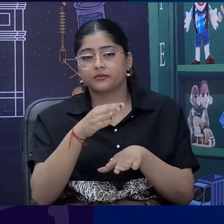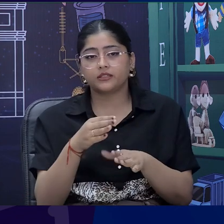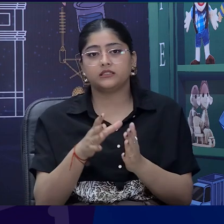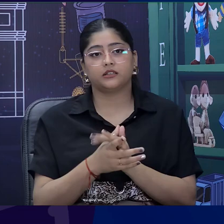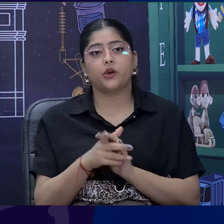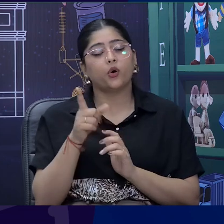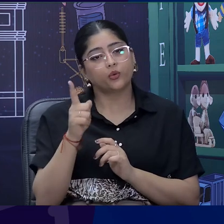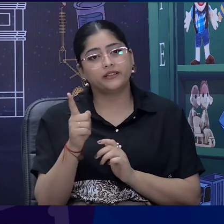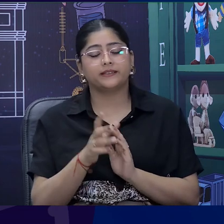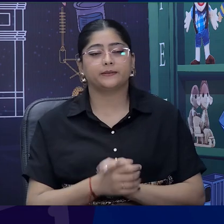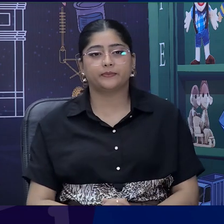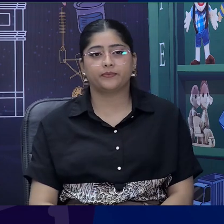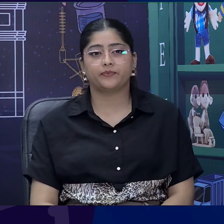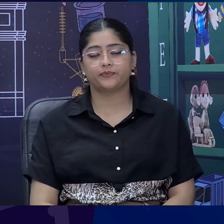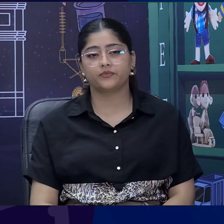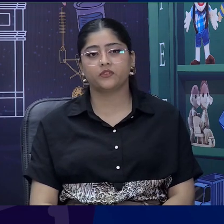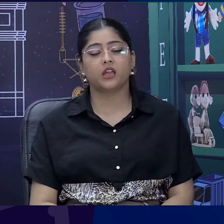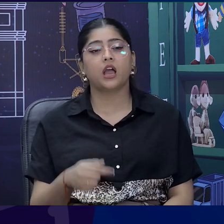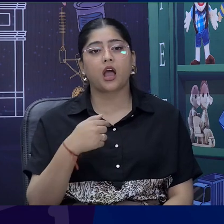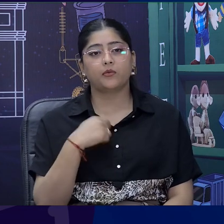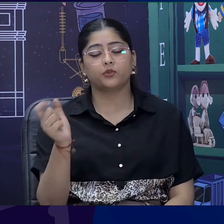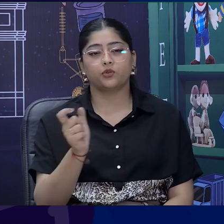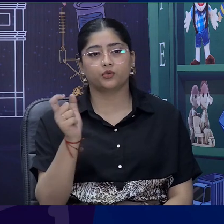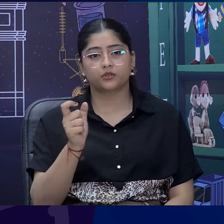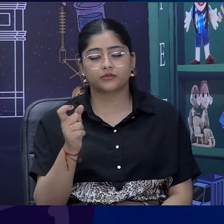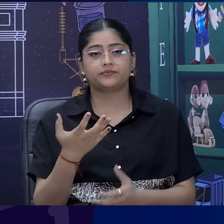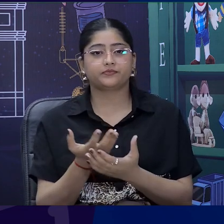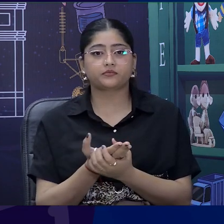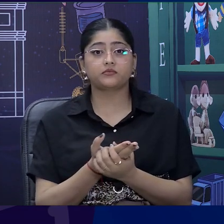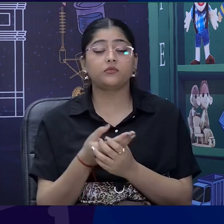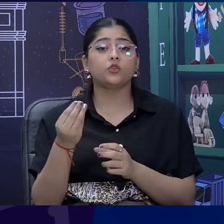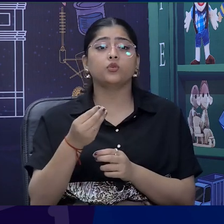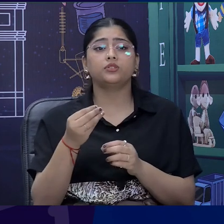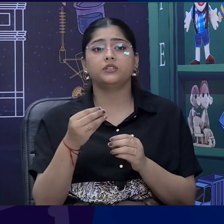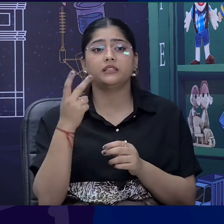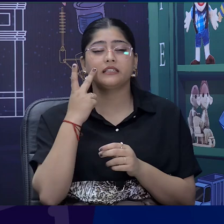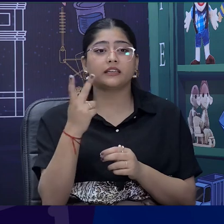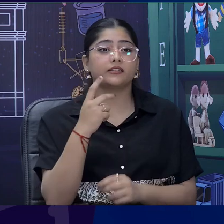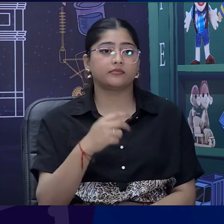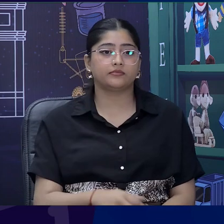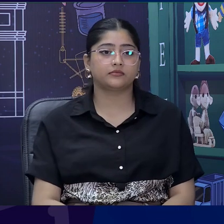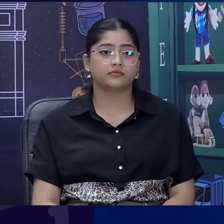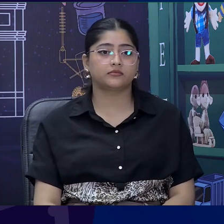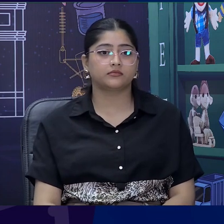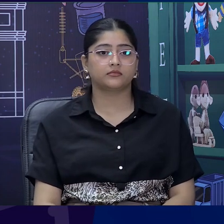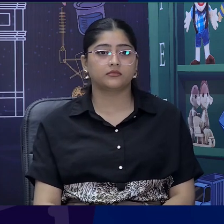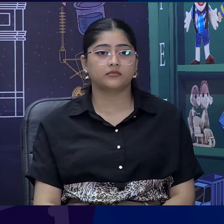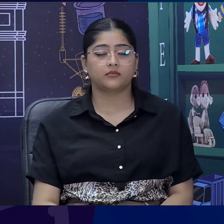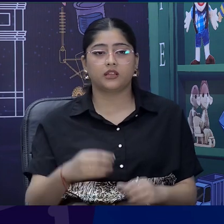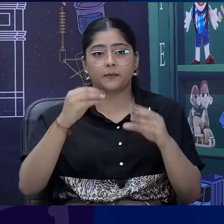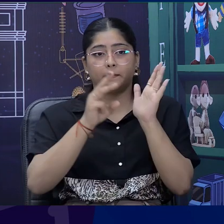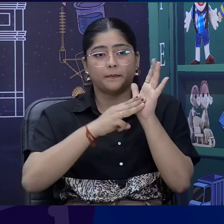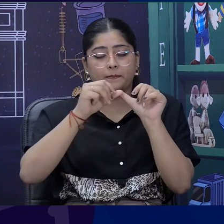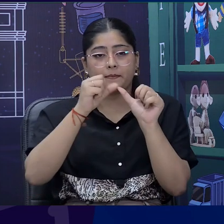Hmm. So, for them we can also use a magnifying glass, which we can put on each line